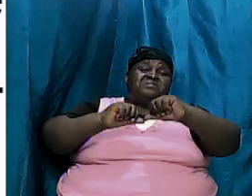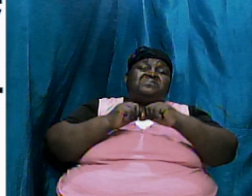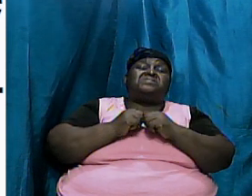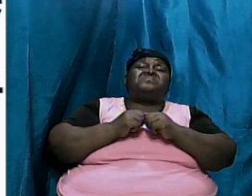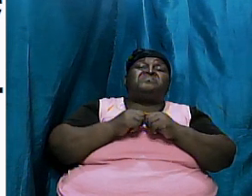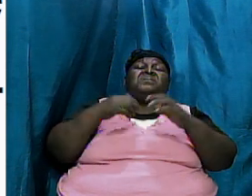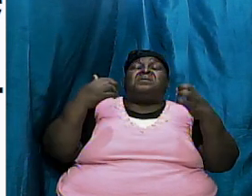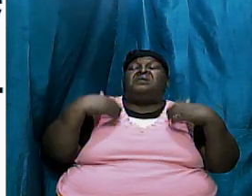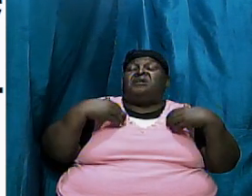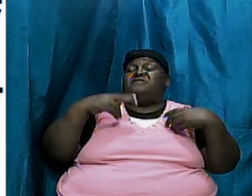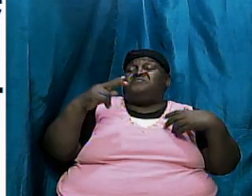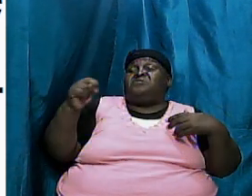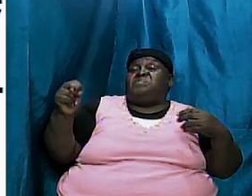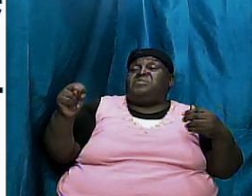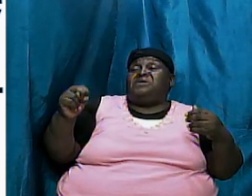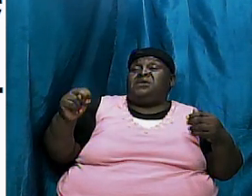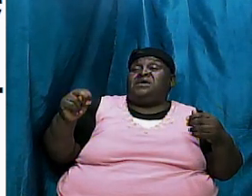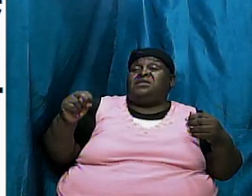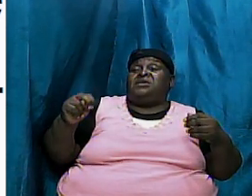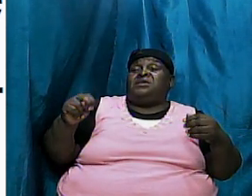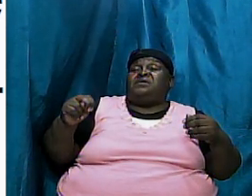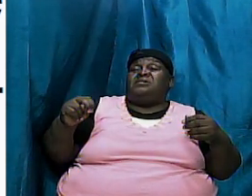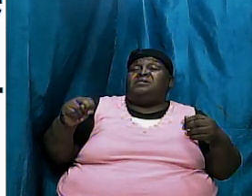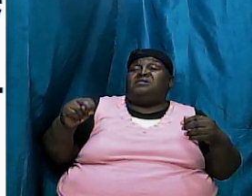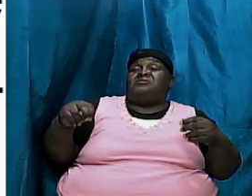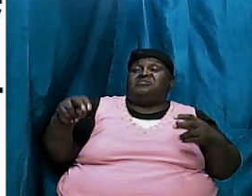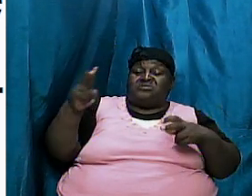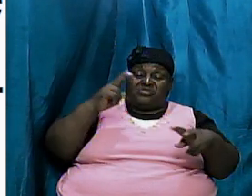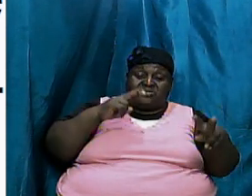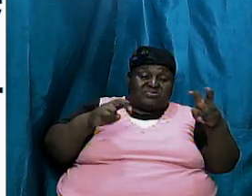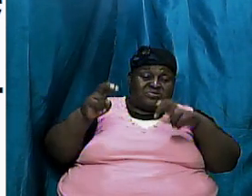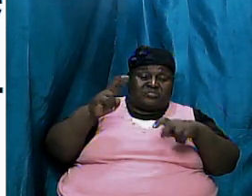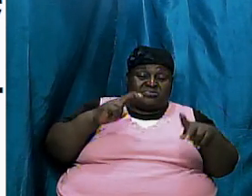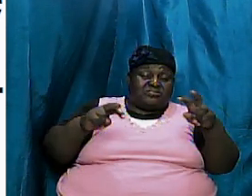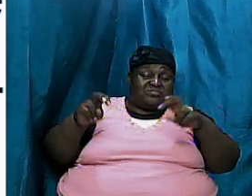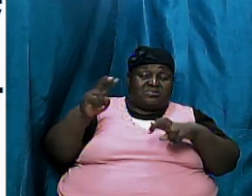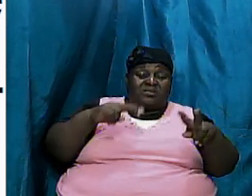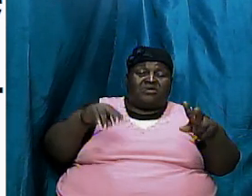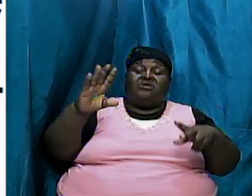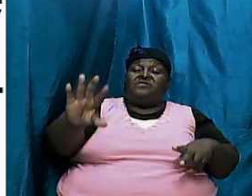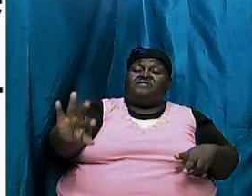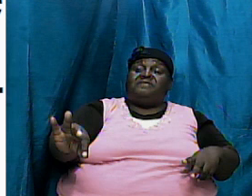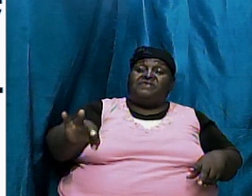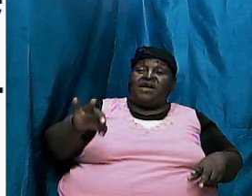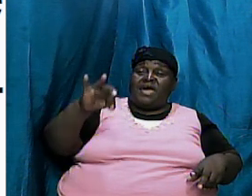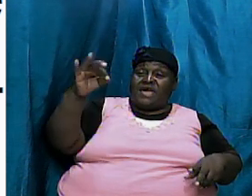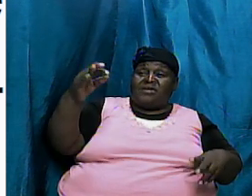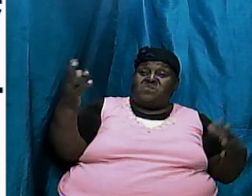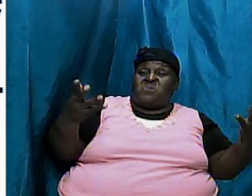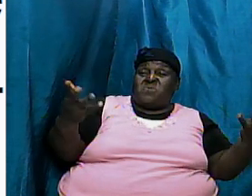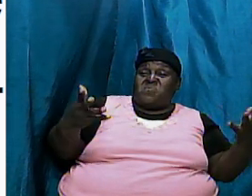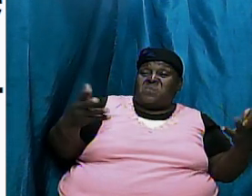have been on a journey on a quest to find what they call the God particle